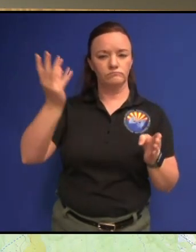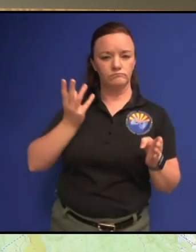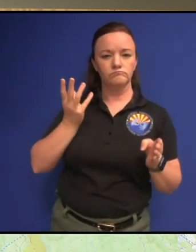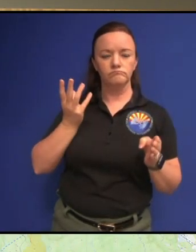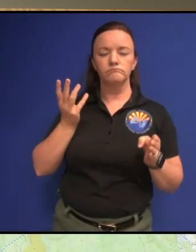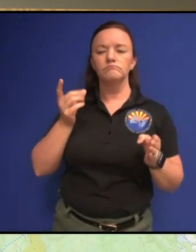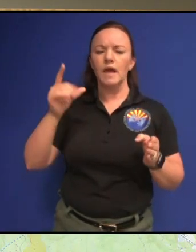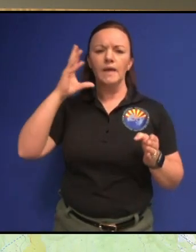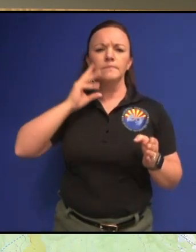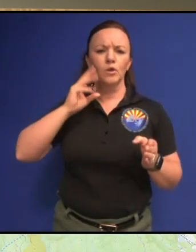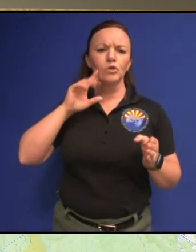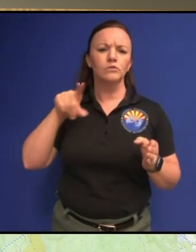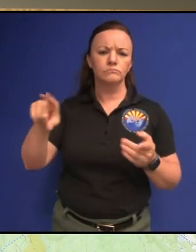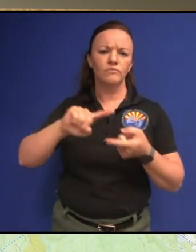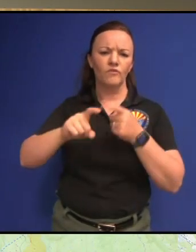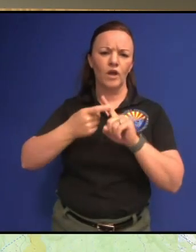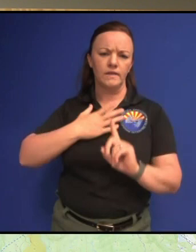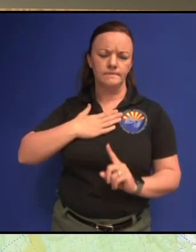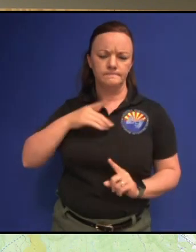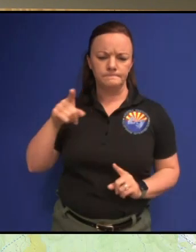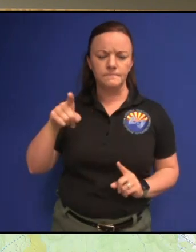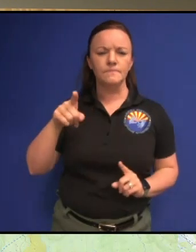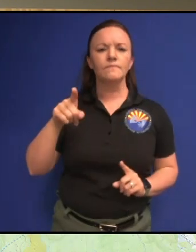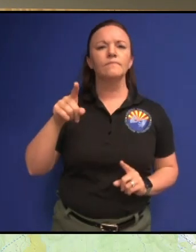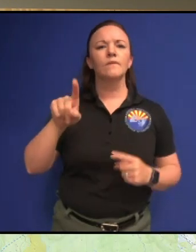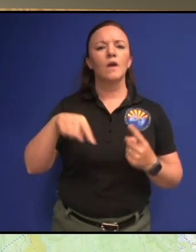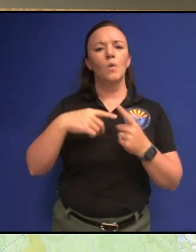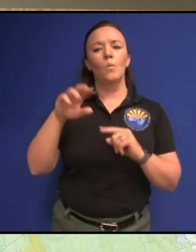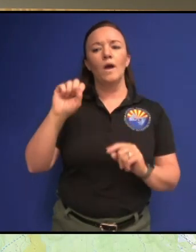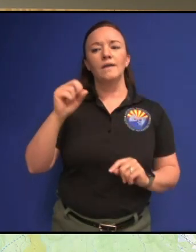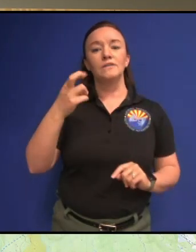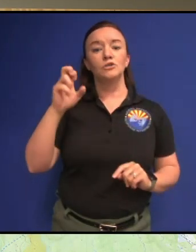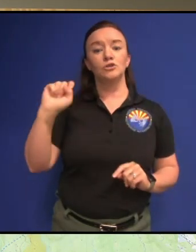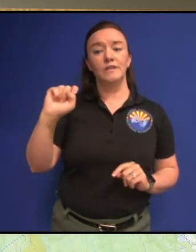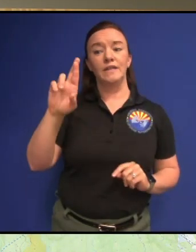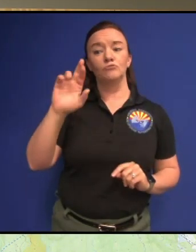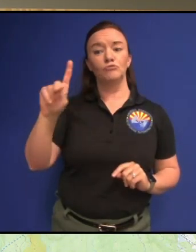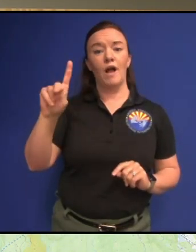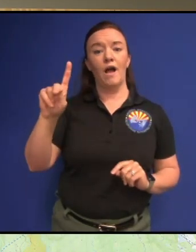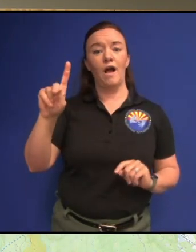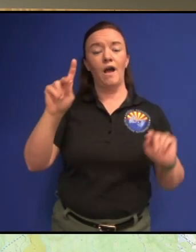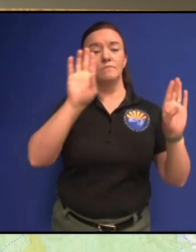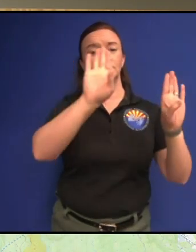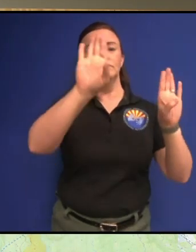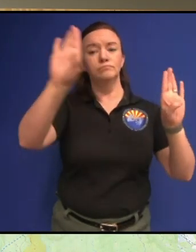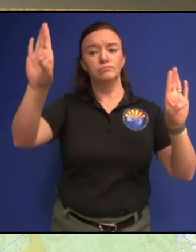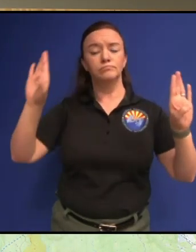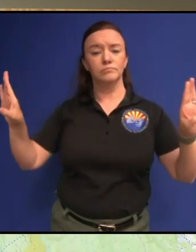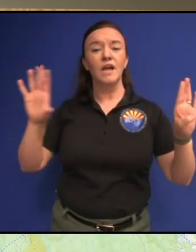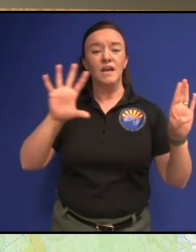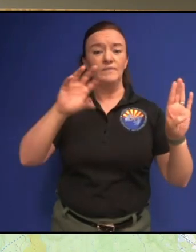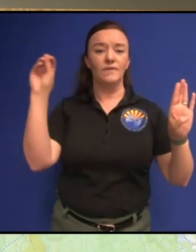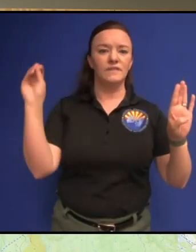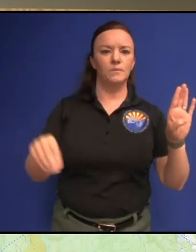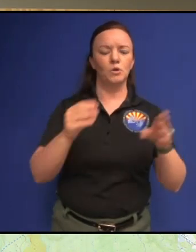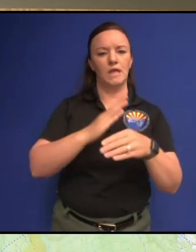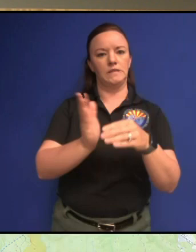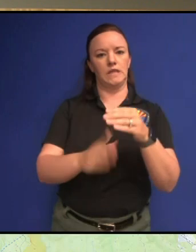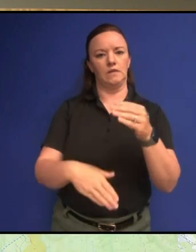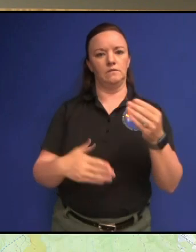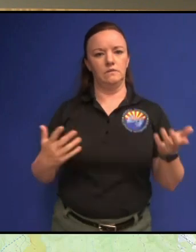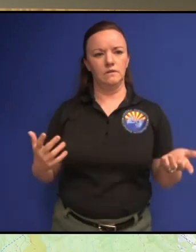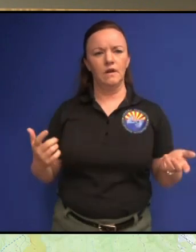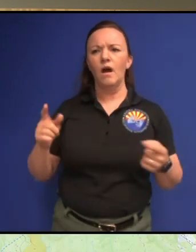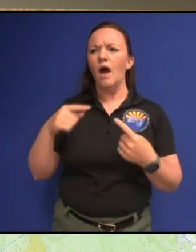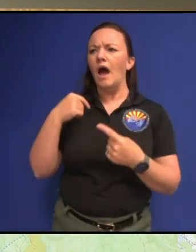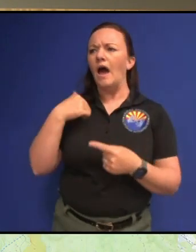friend of mine he said that when you get sheetrock up you're 50 percent of way done I'm like no way by the time I get sheetrock up I got to be 75 80